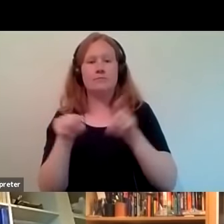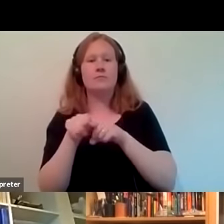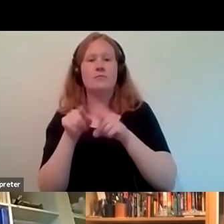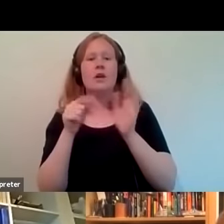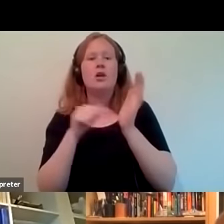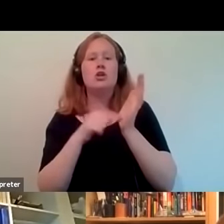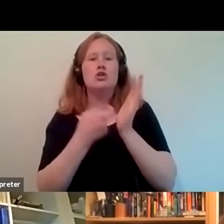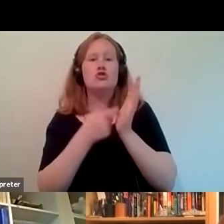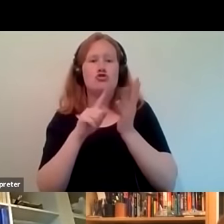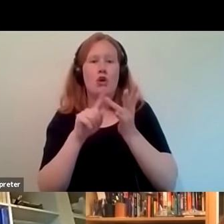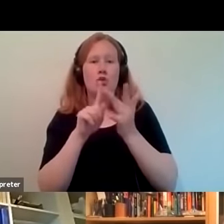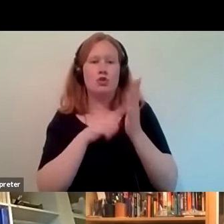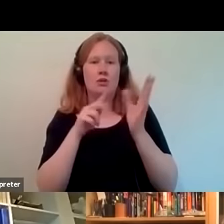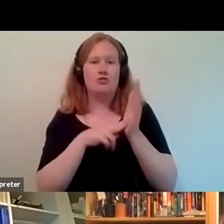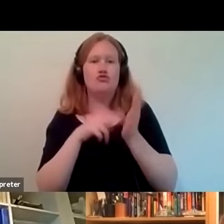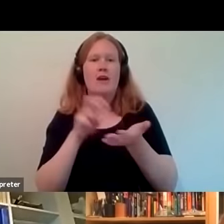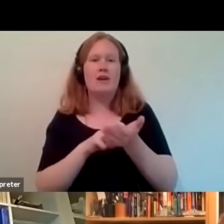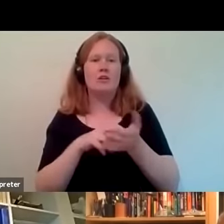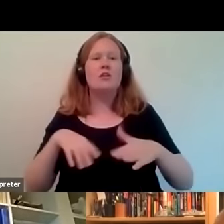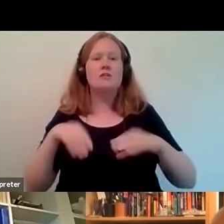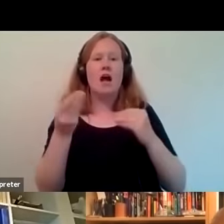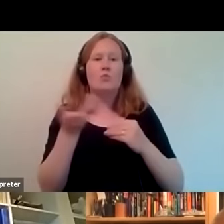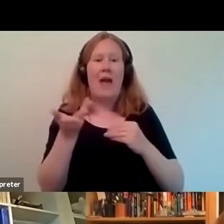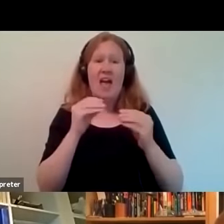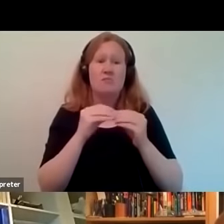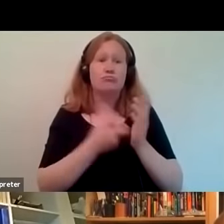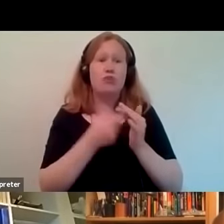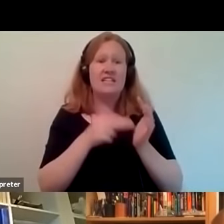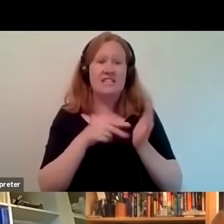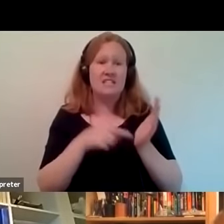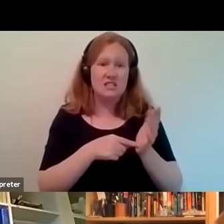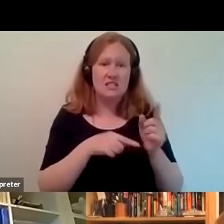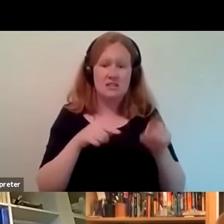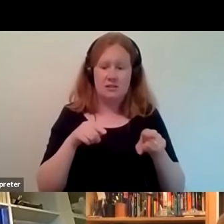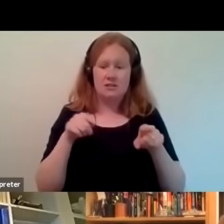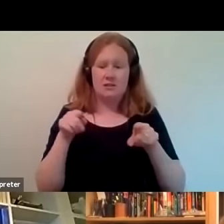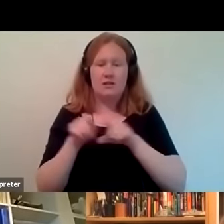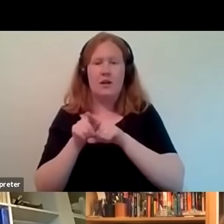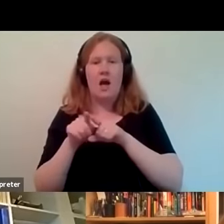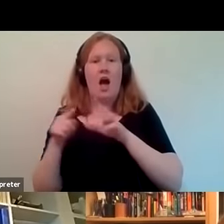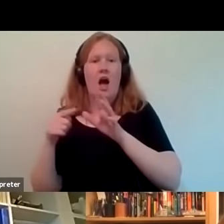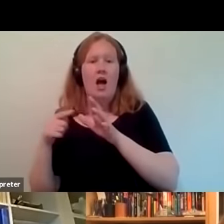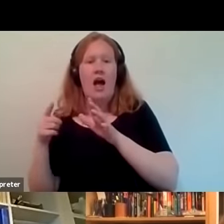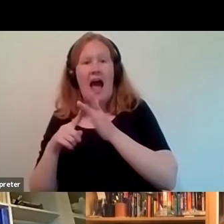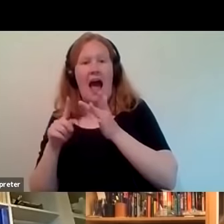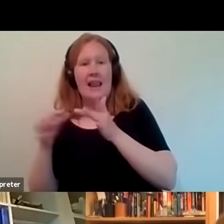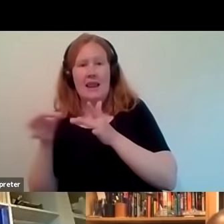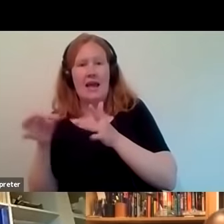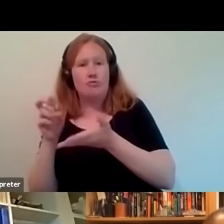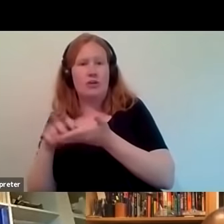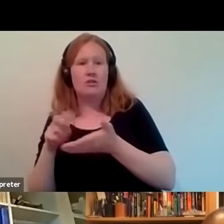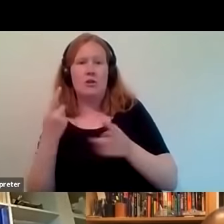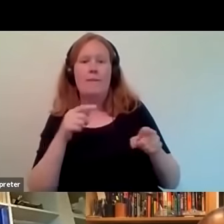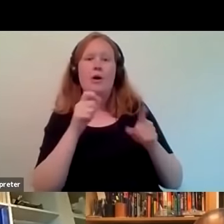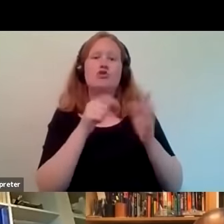was one of those labels that started in brent um alongside island records but trojan underpinned kind of